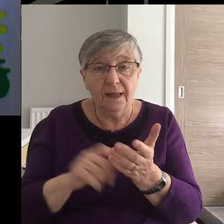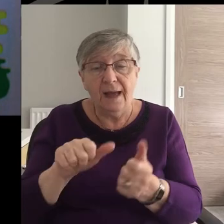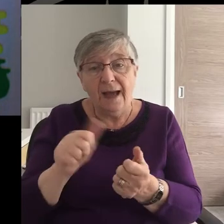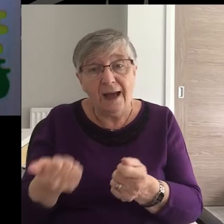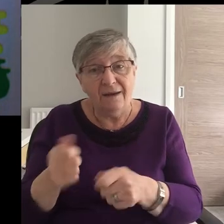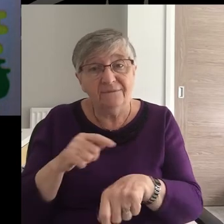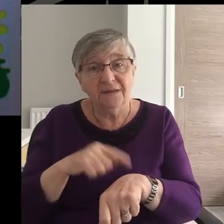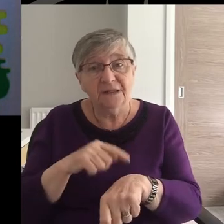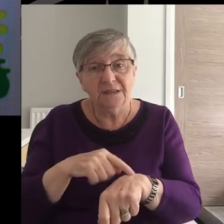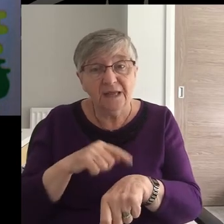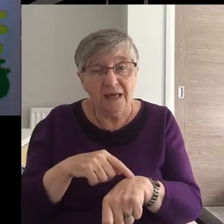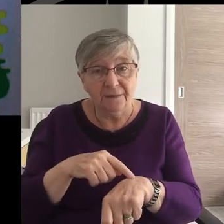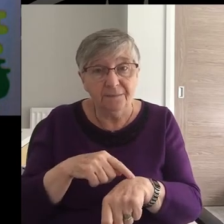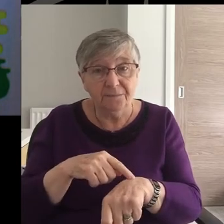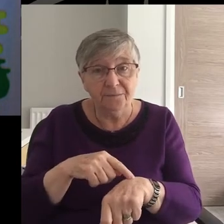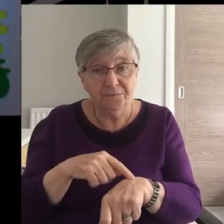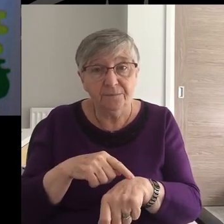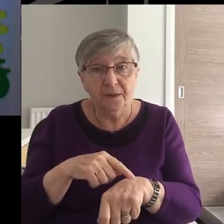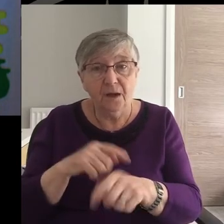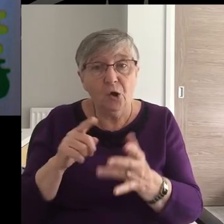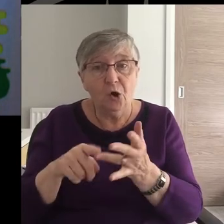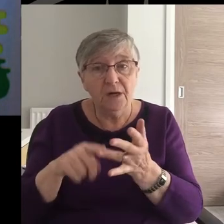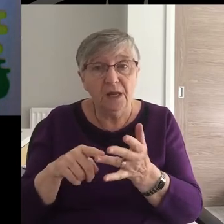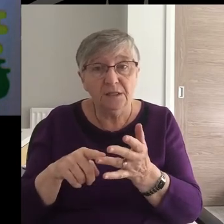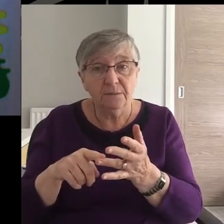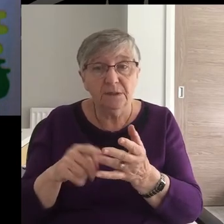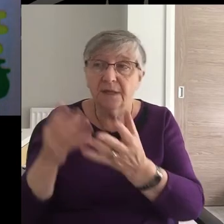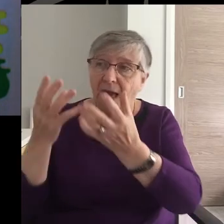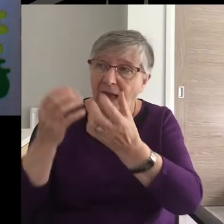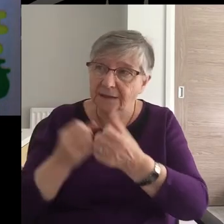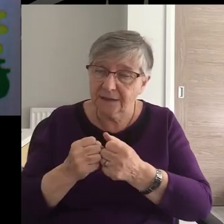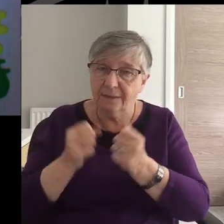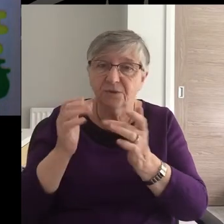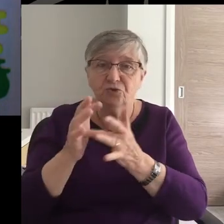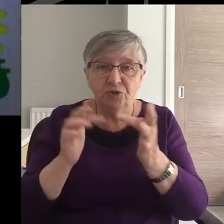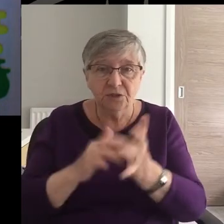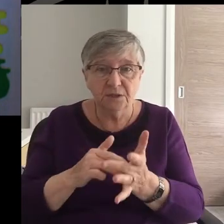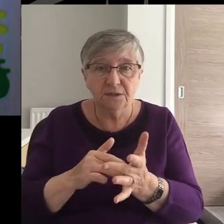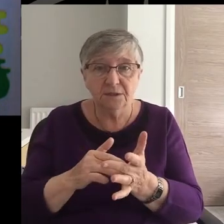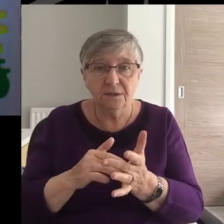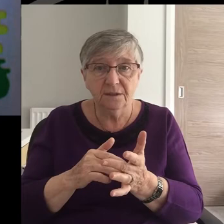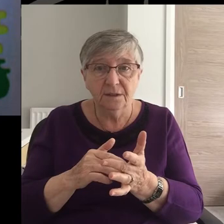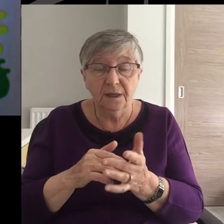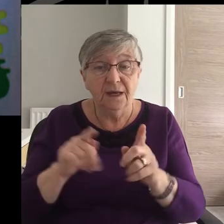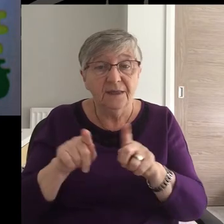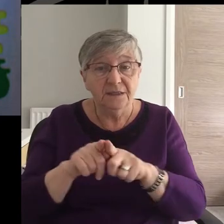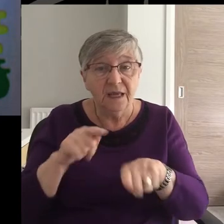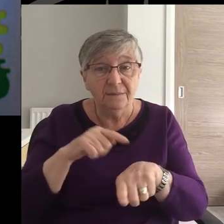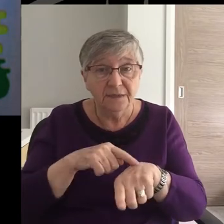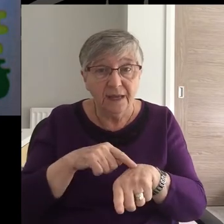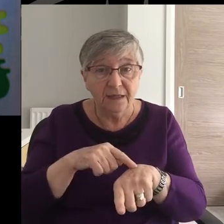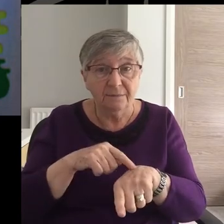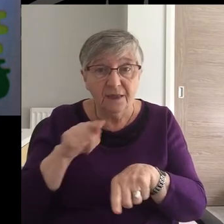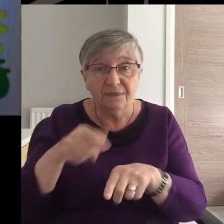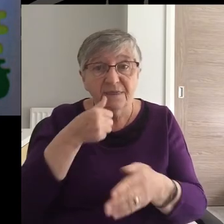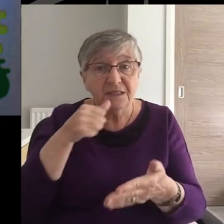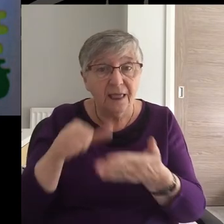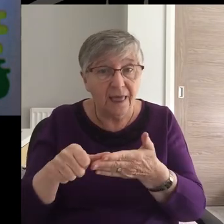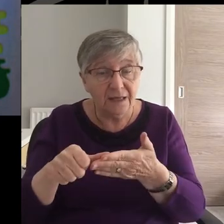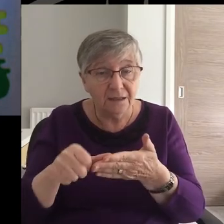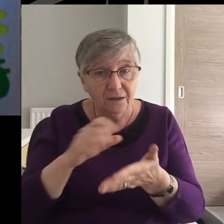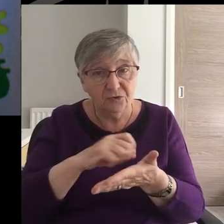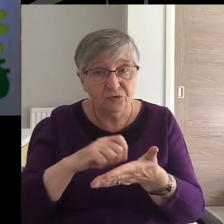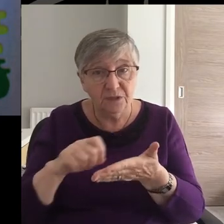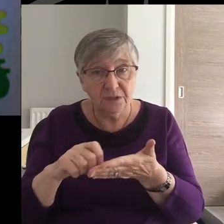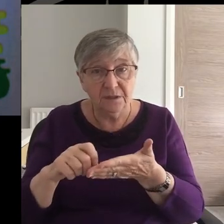After a period of time, and we don't know how long, Onesimus comes to faith. At the same time as this letter